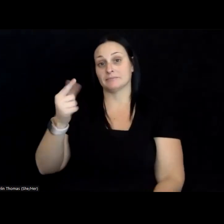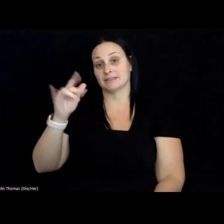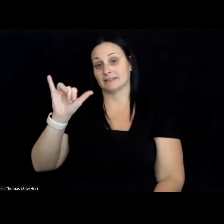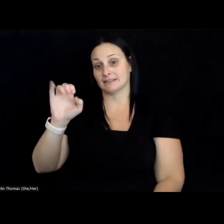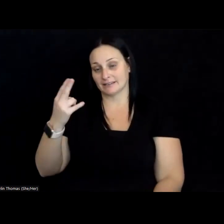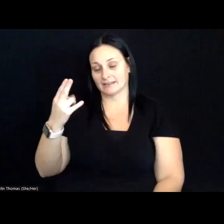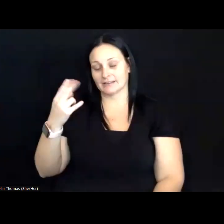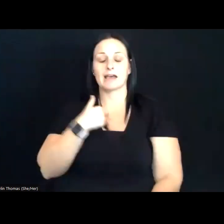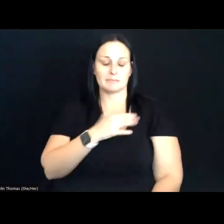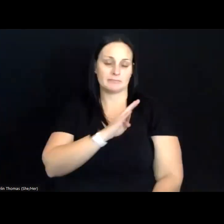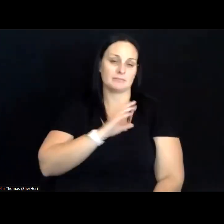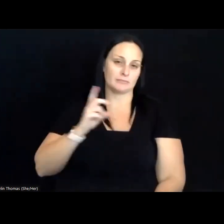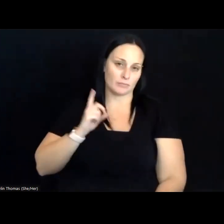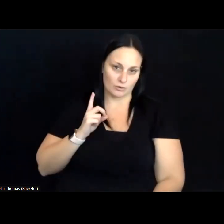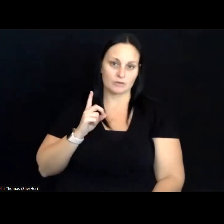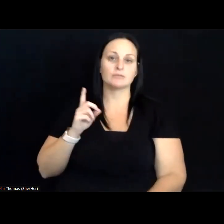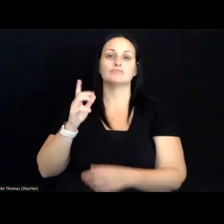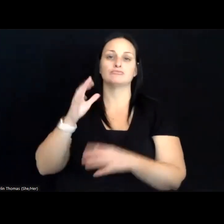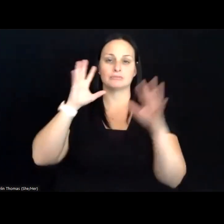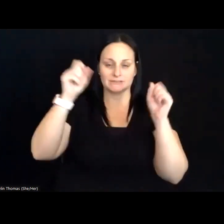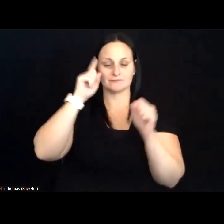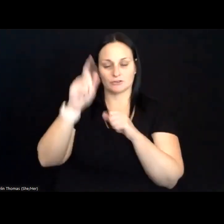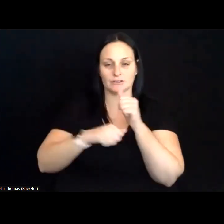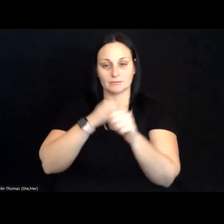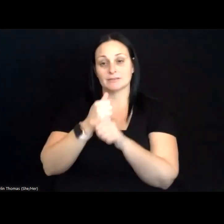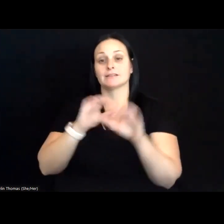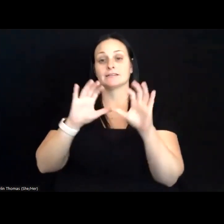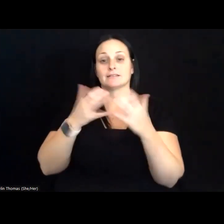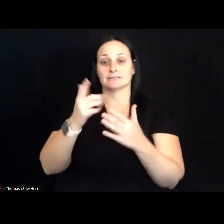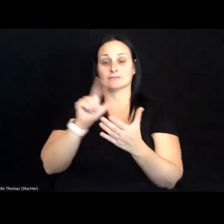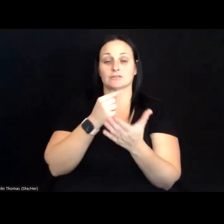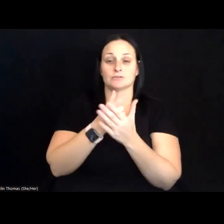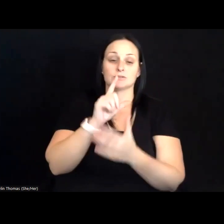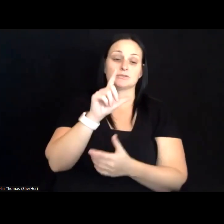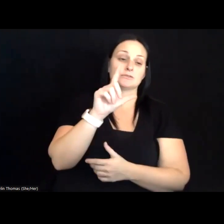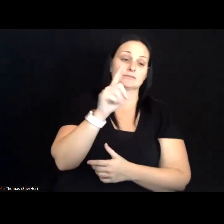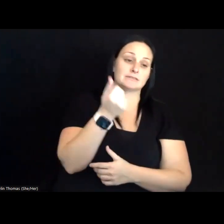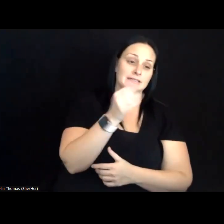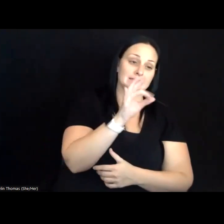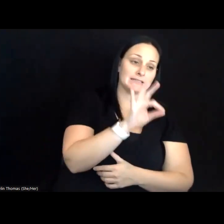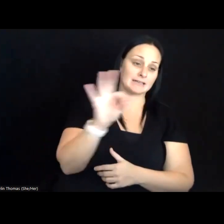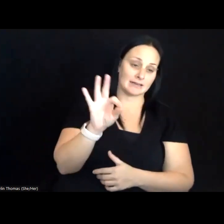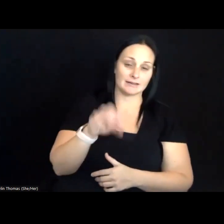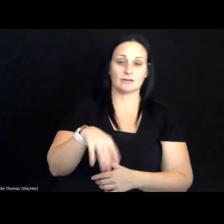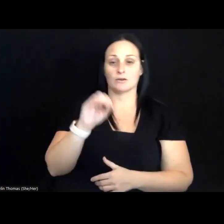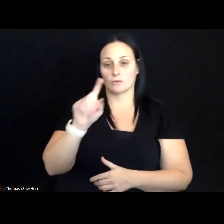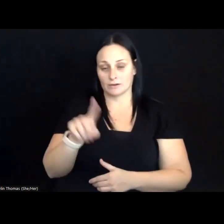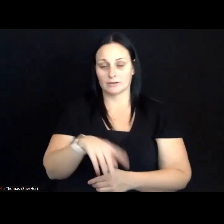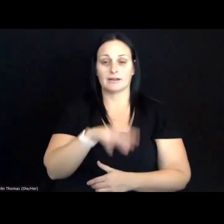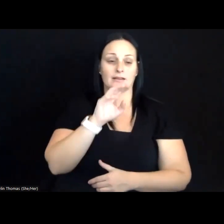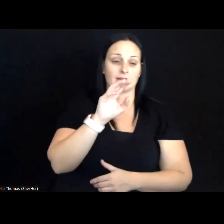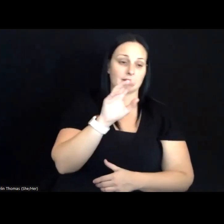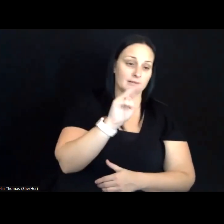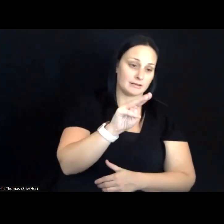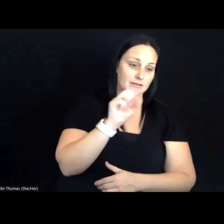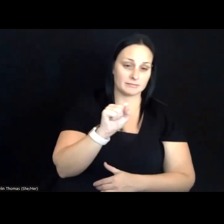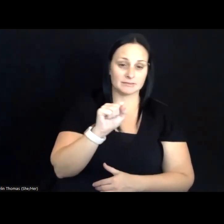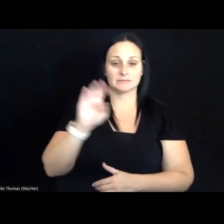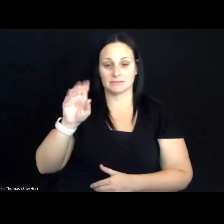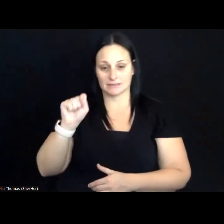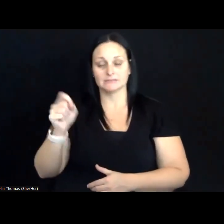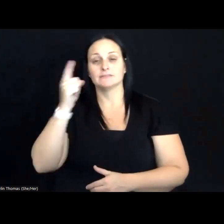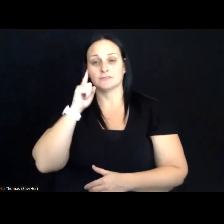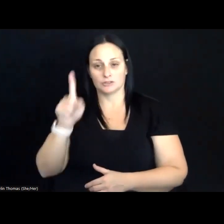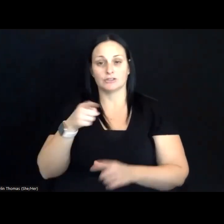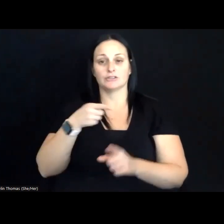alumni board president and class of 1999 and 01, BSMS in mechanical engineering at the Jacobs School